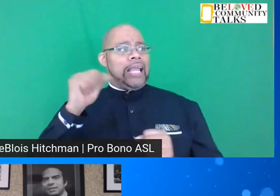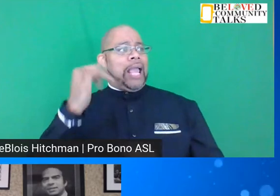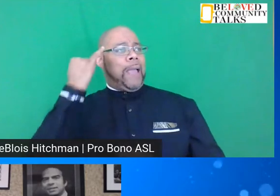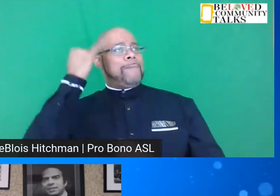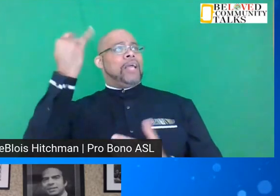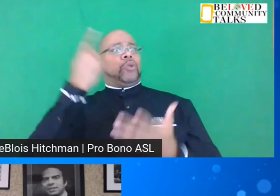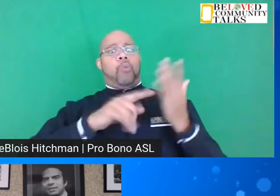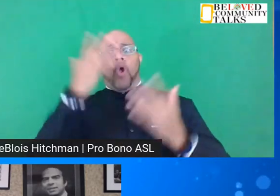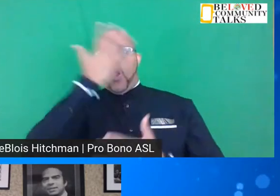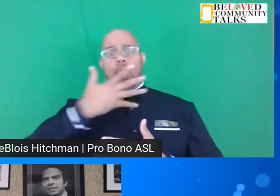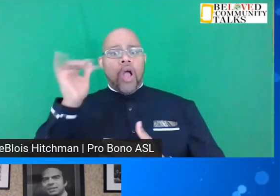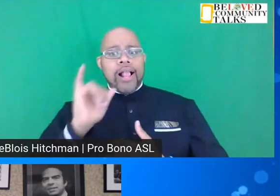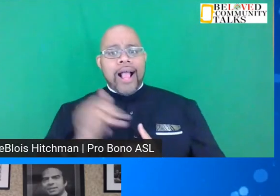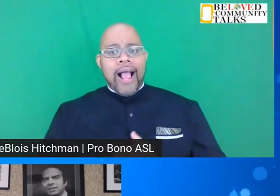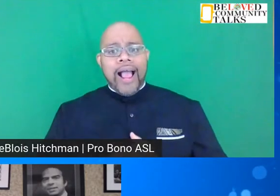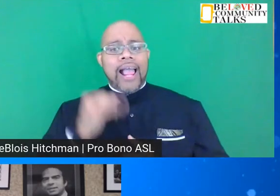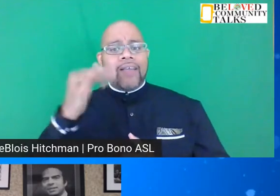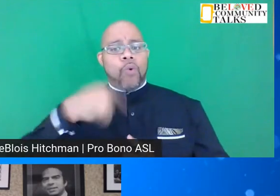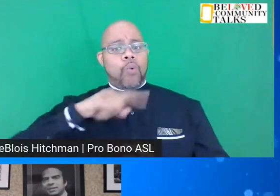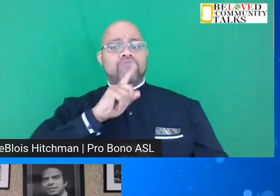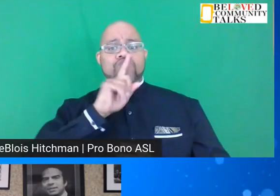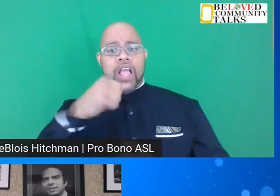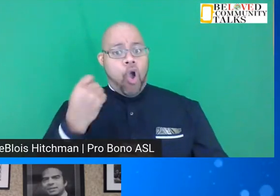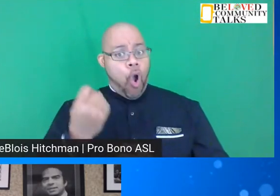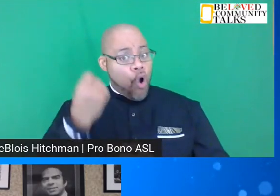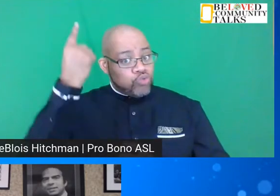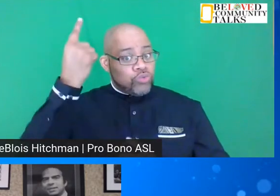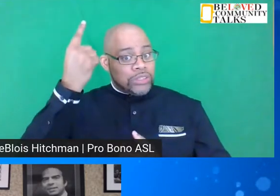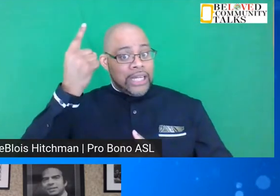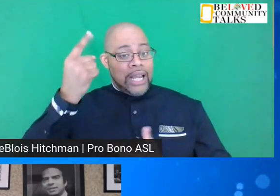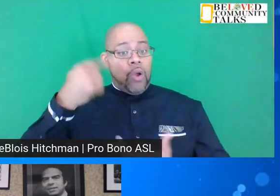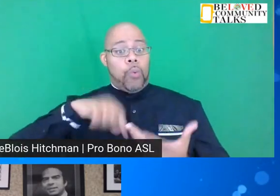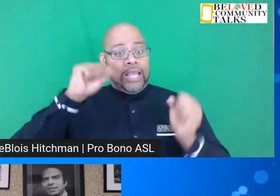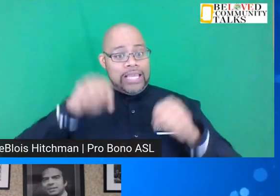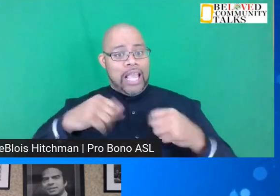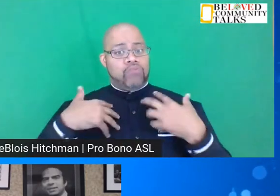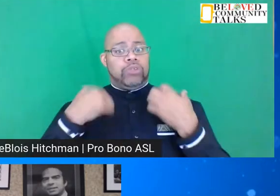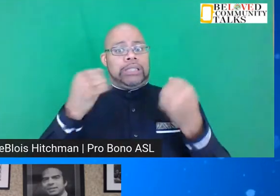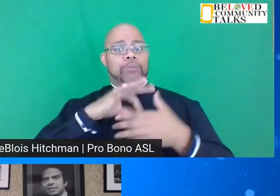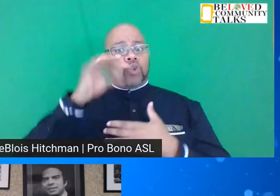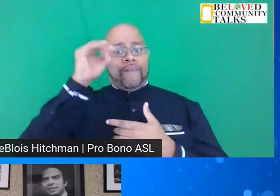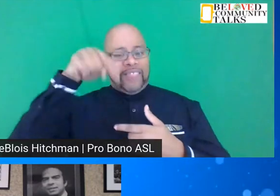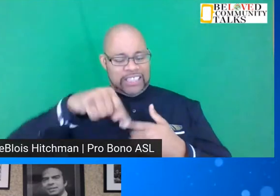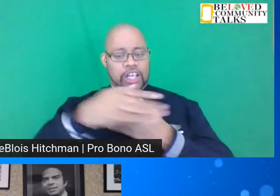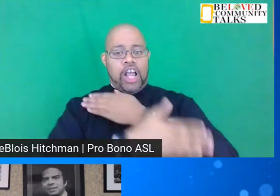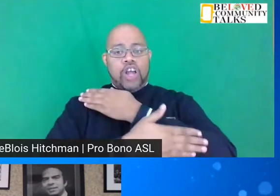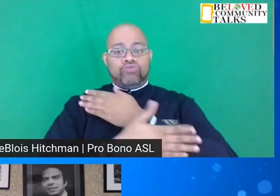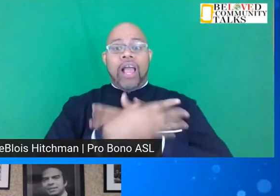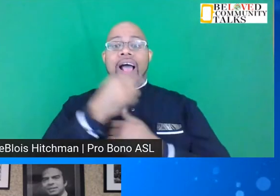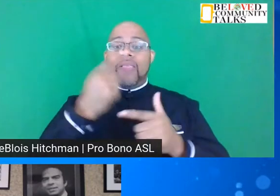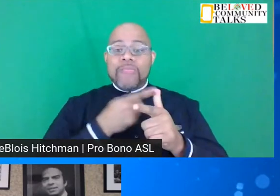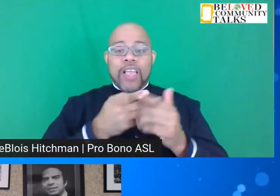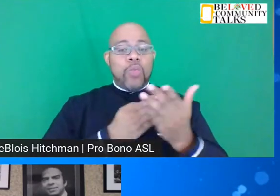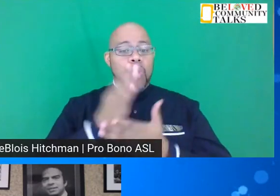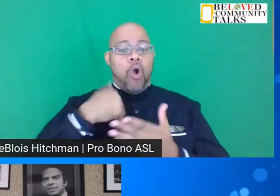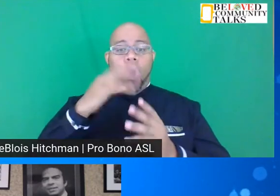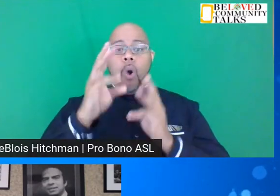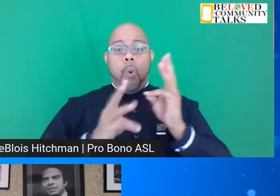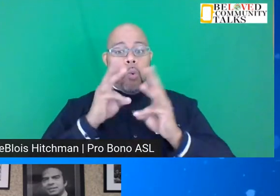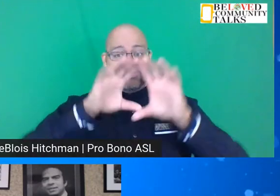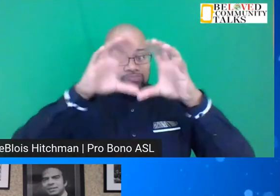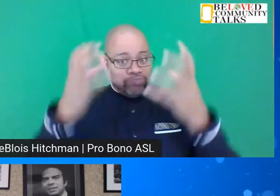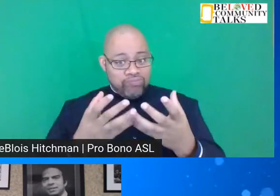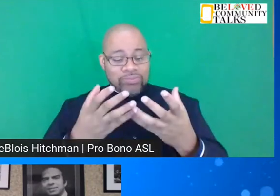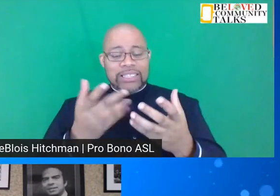what that will look like if we really understand that we can redeem the soul of this nation. And then throughout our world house